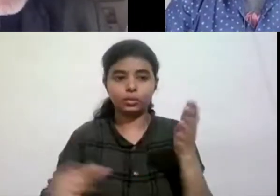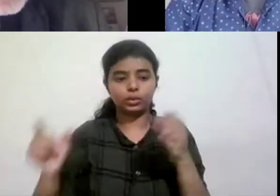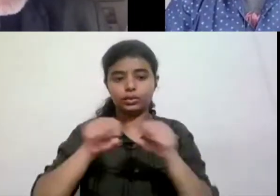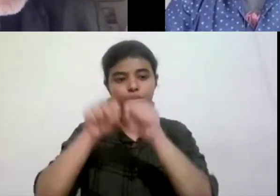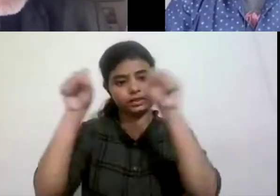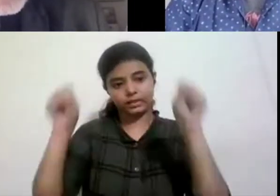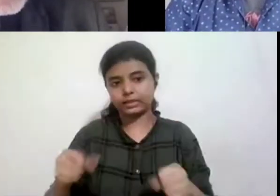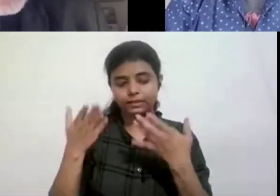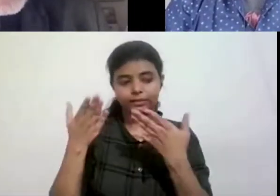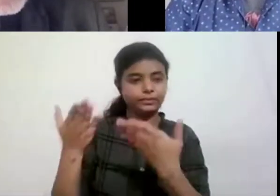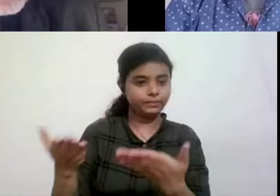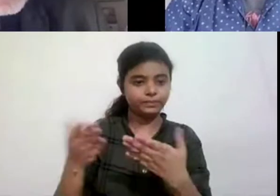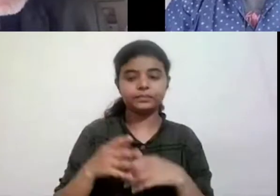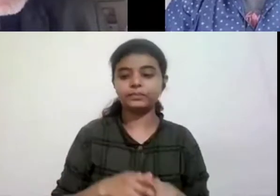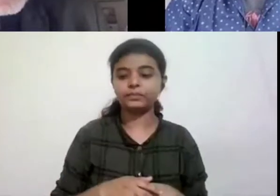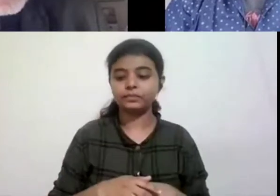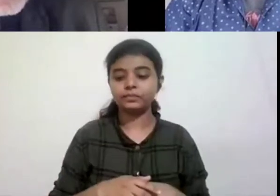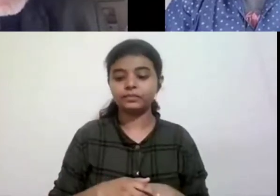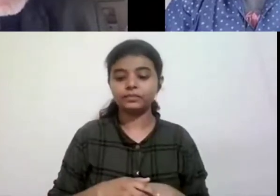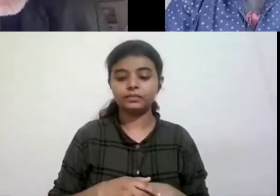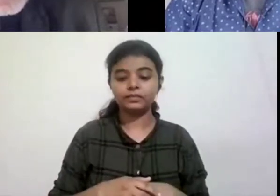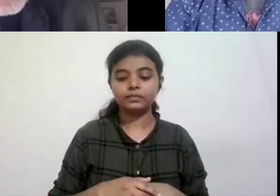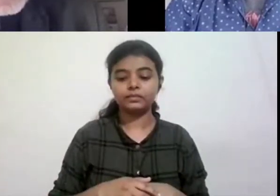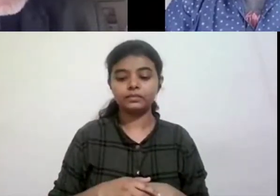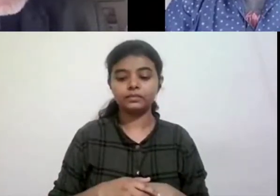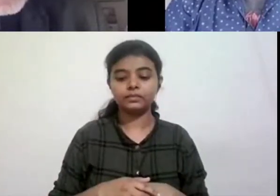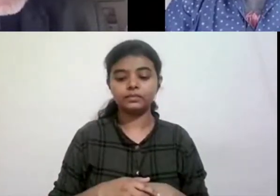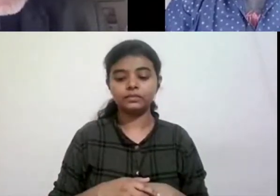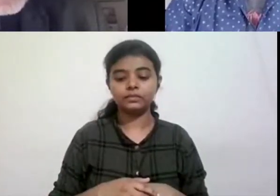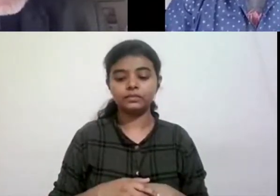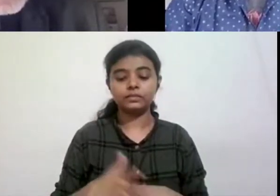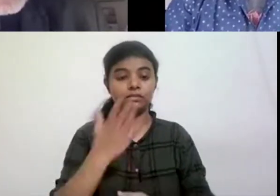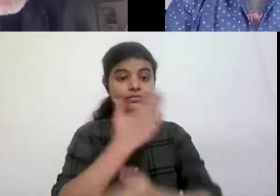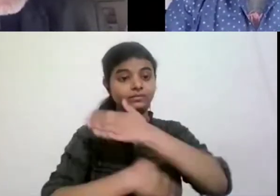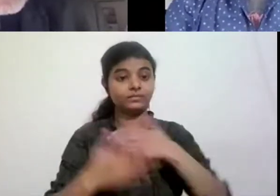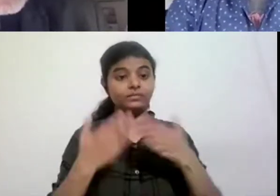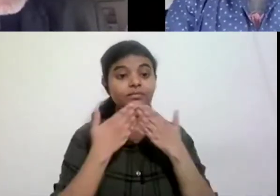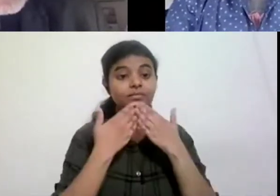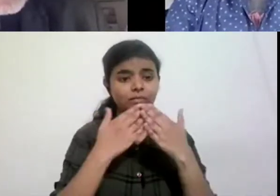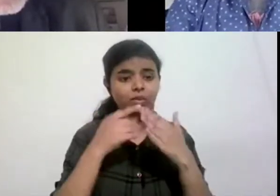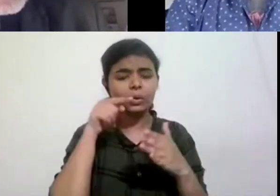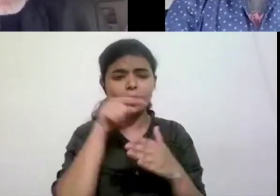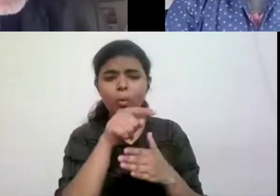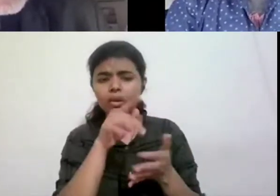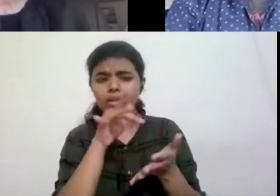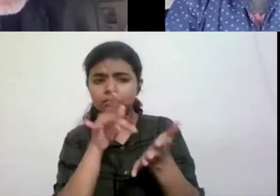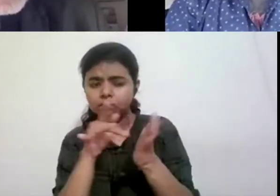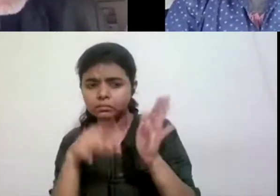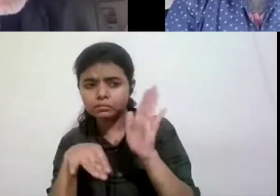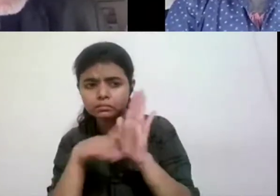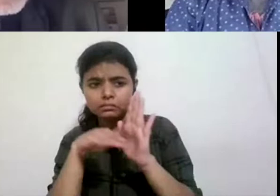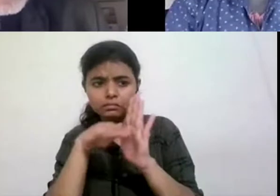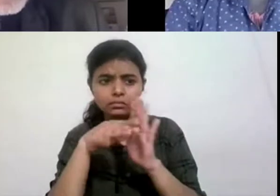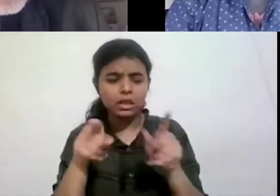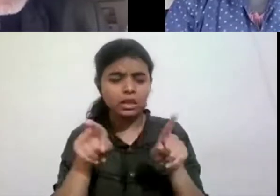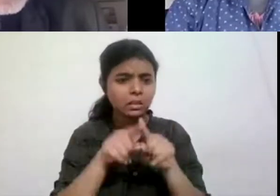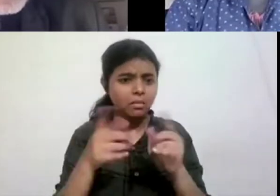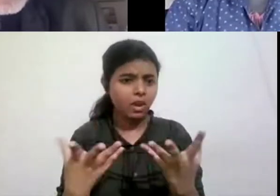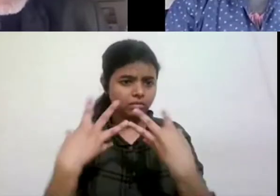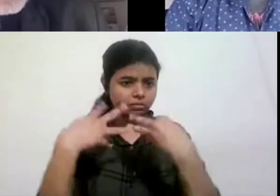disability studies per se, the status it has acquired, uh,